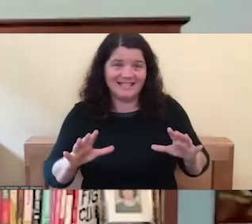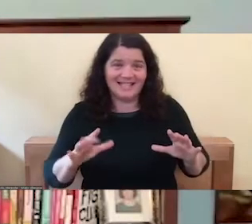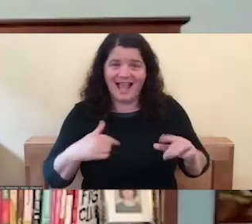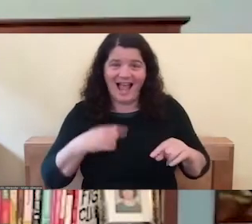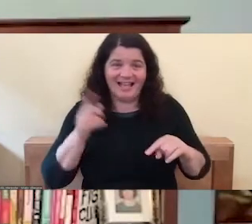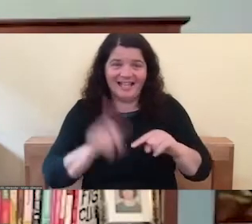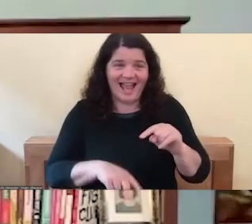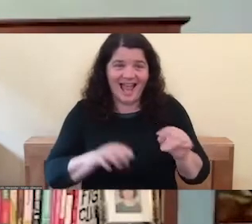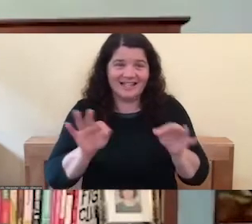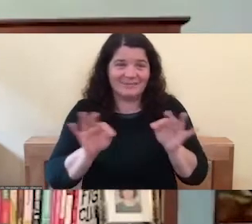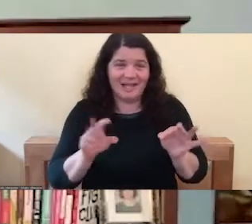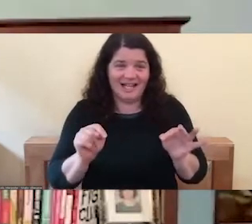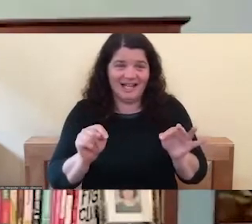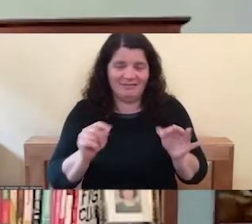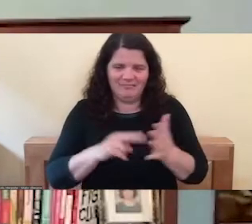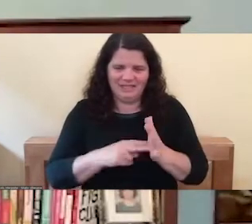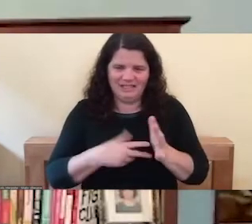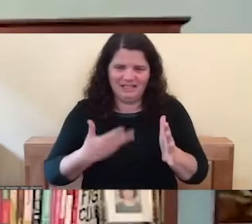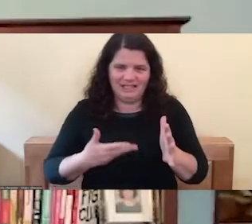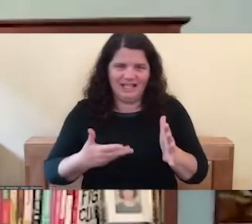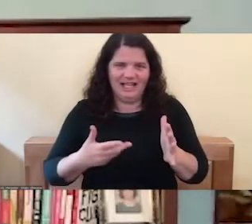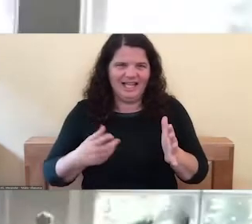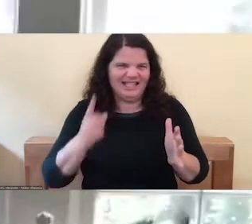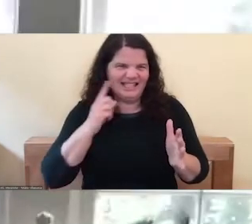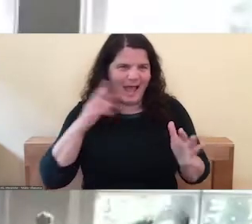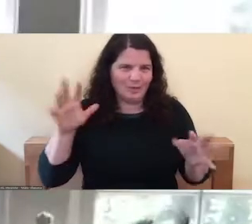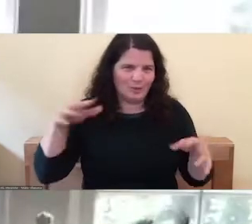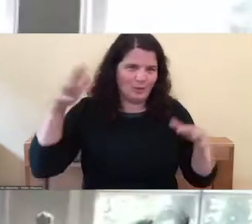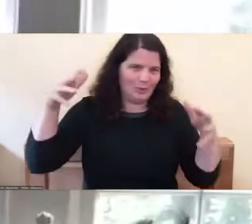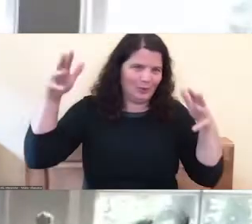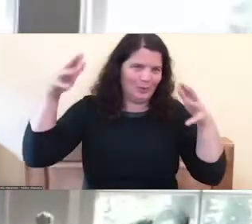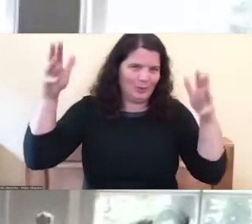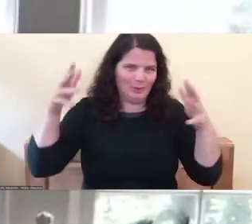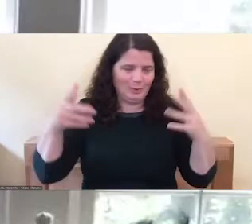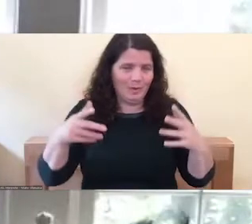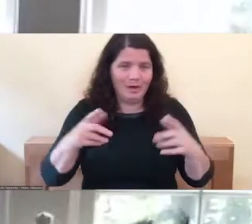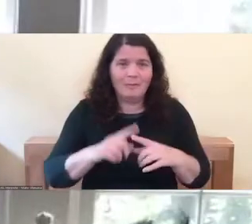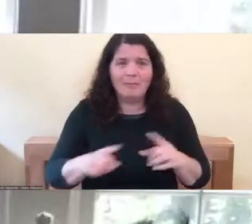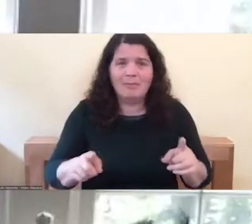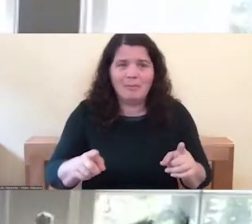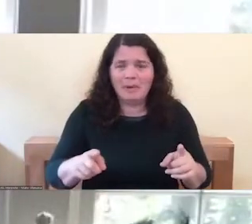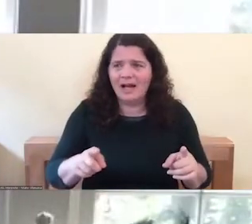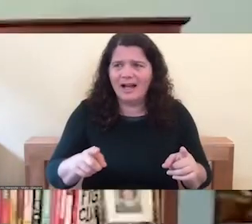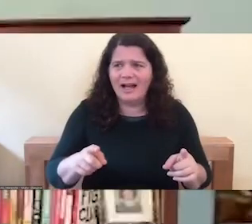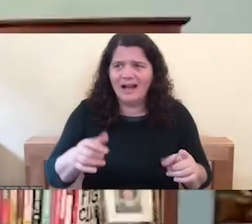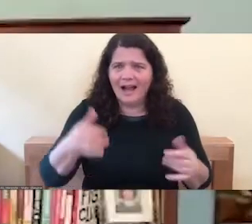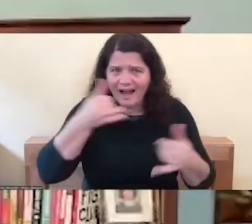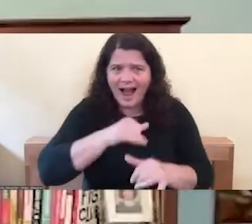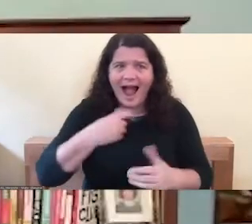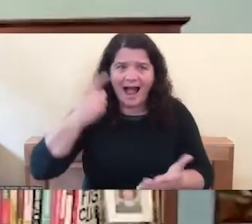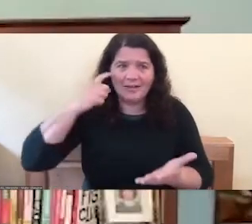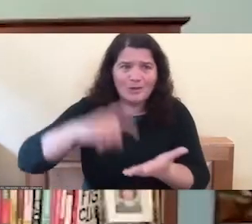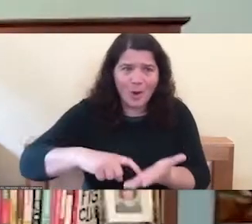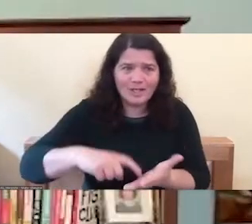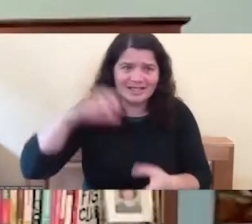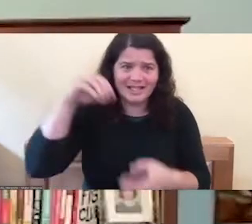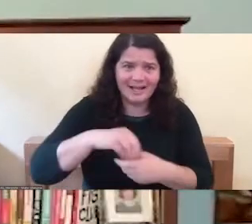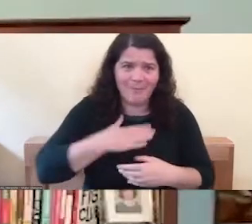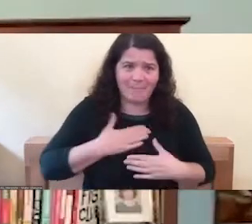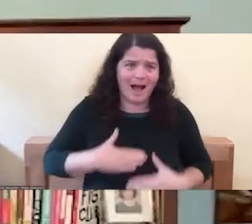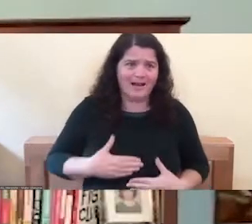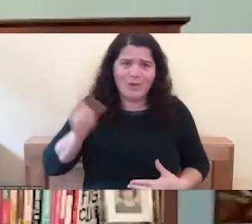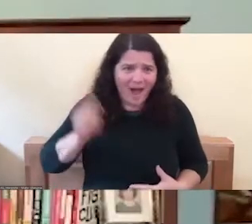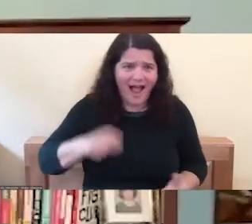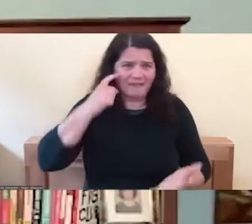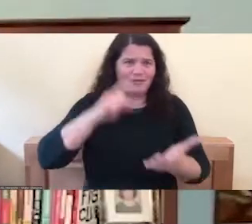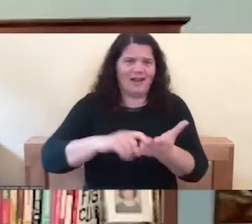uncomfortable because it sounds woo woo, but I'd be foolish if I didn't notice what was going on in my own body. Cause I can, something's happening, you